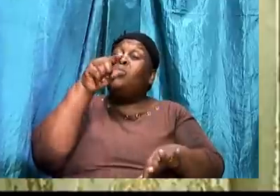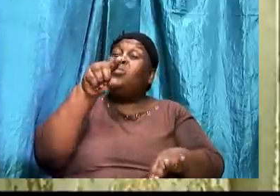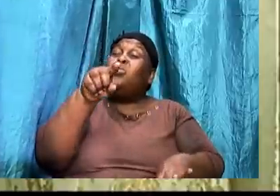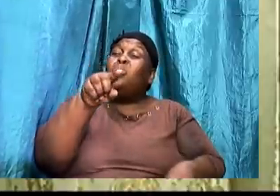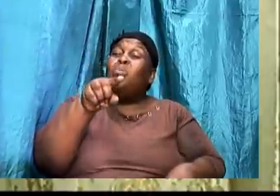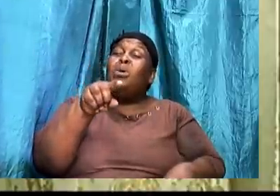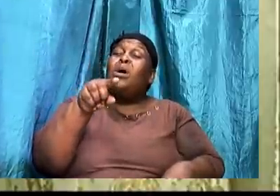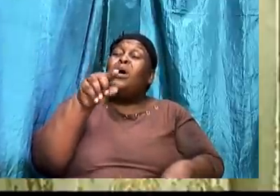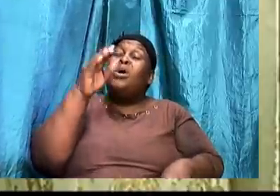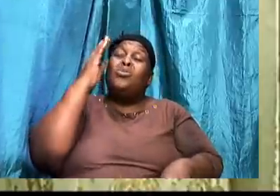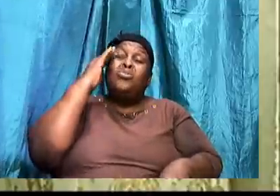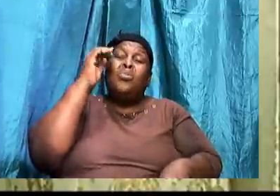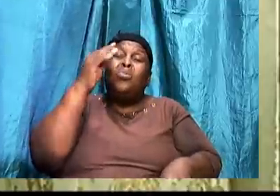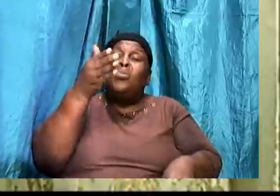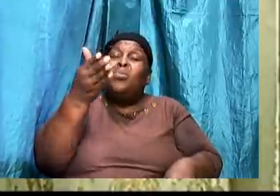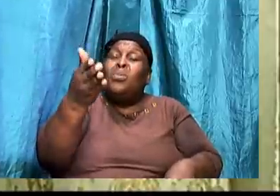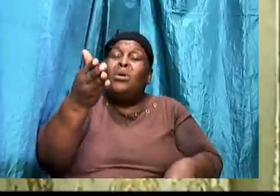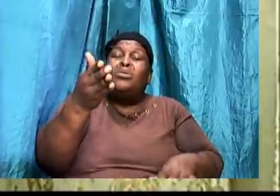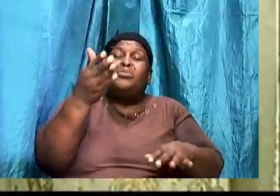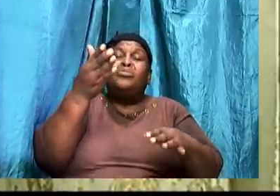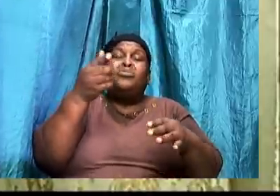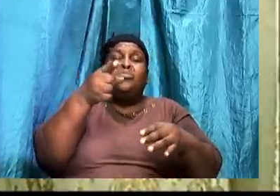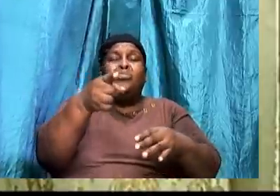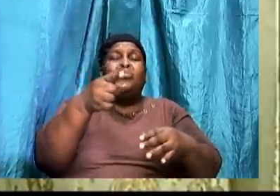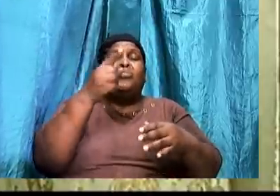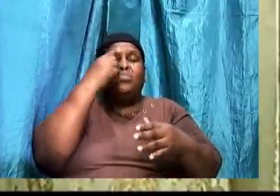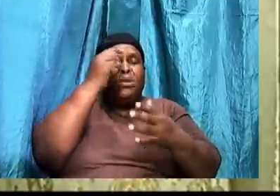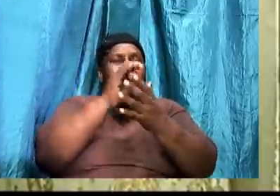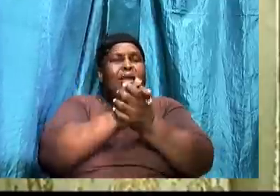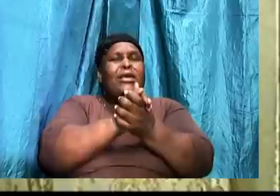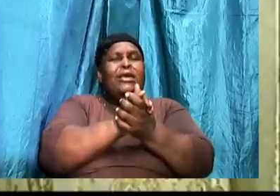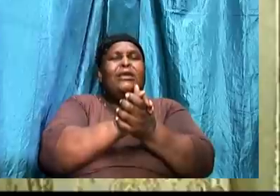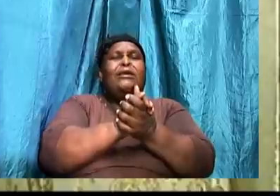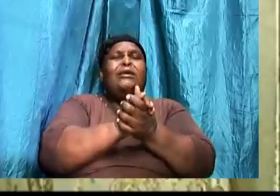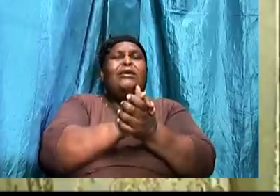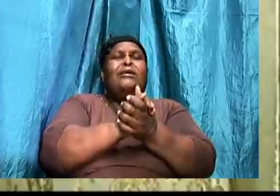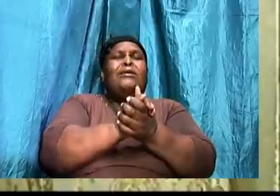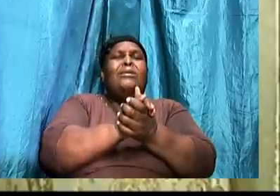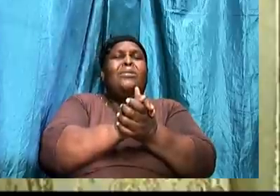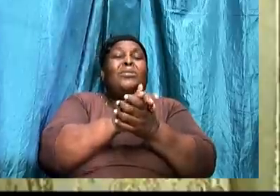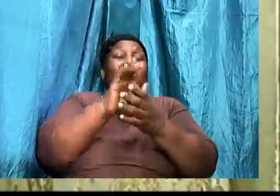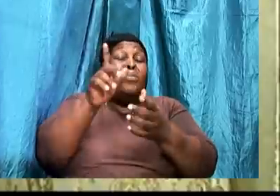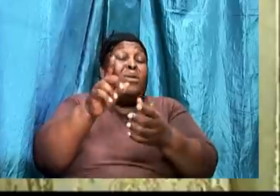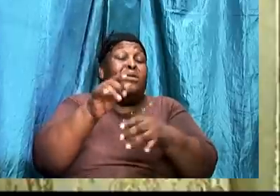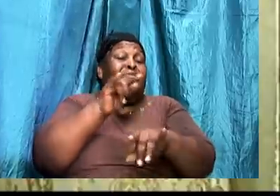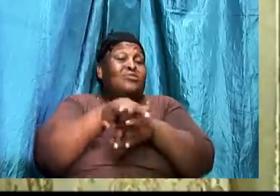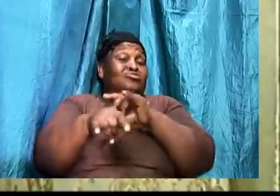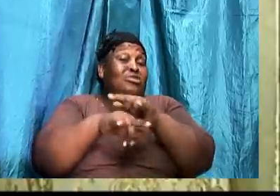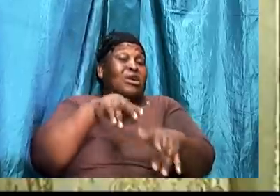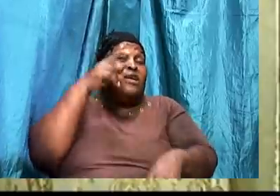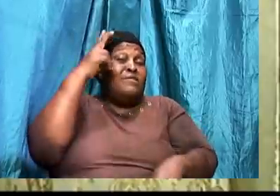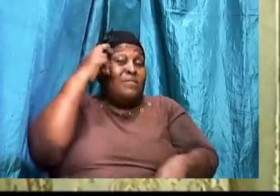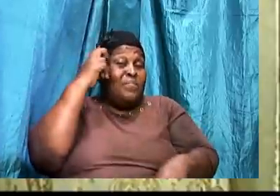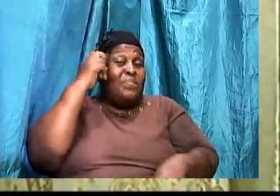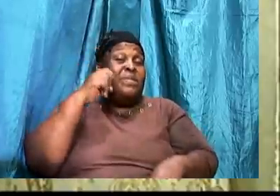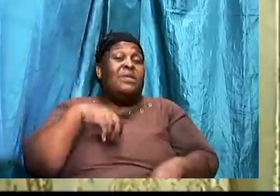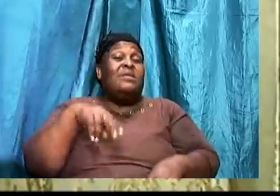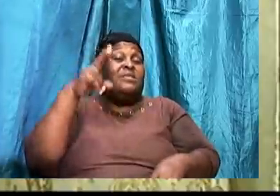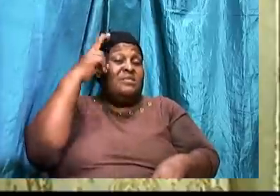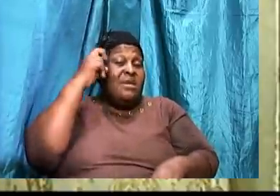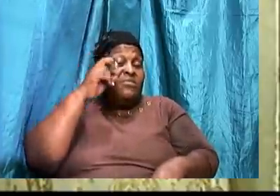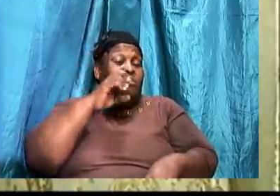belief. And know what you are about. Because. One of the wiles of the devil is that. He will challenge your